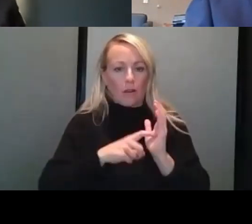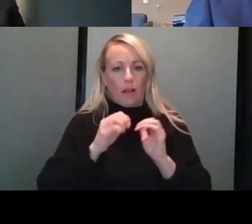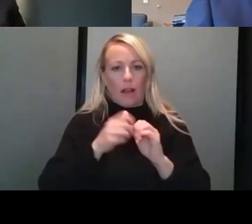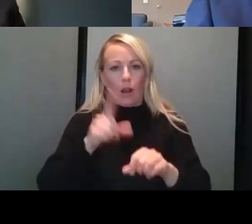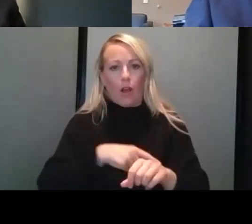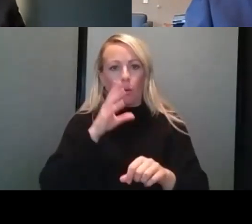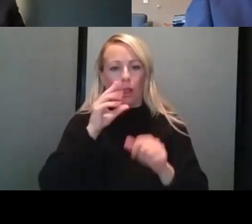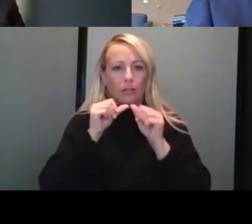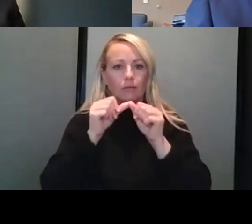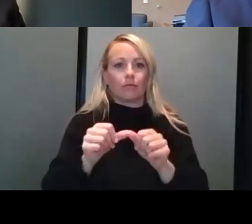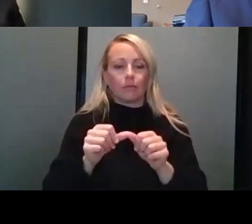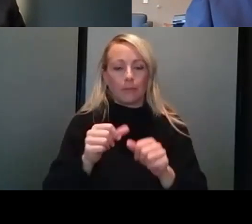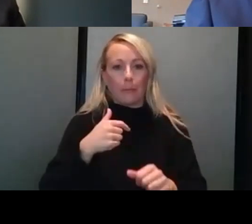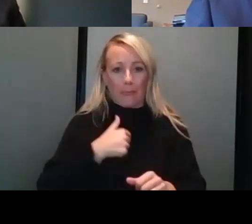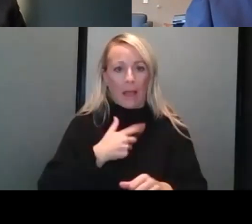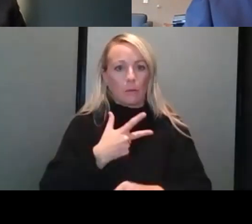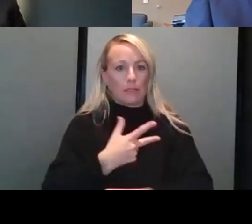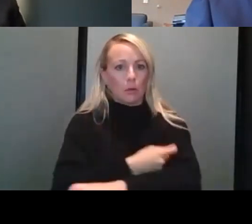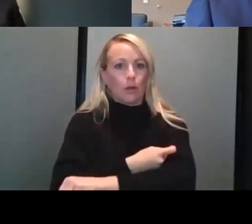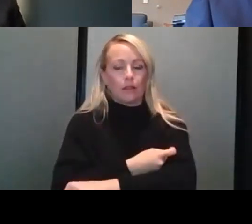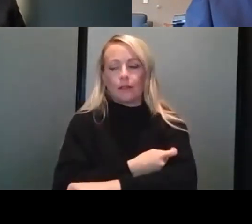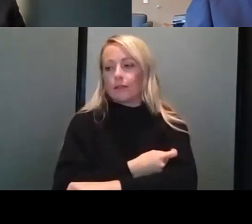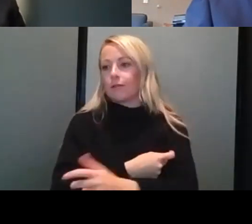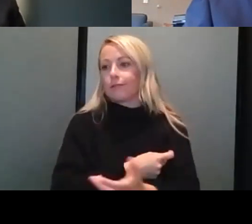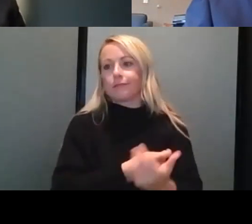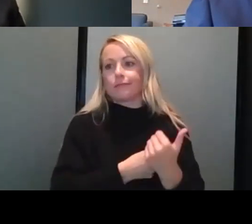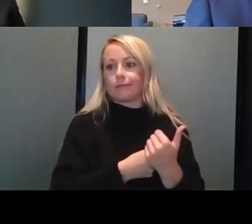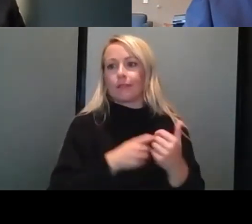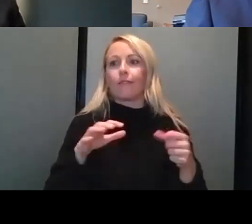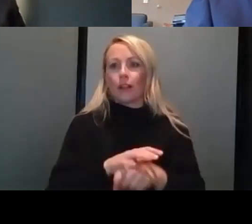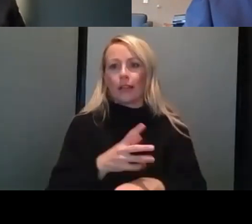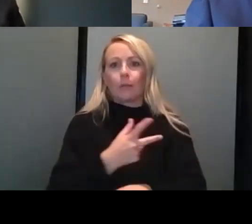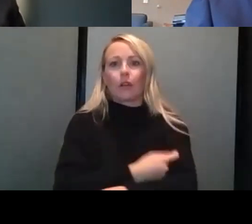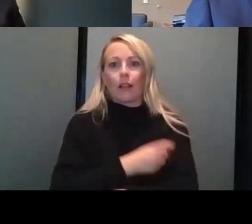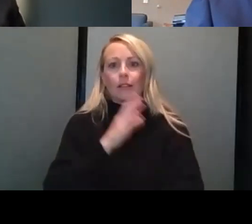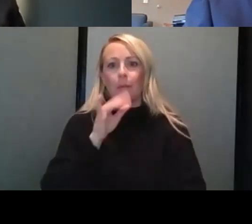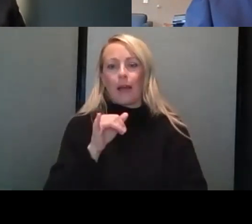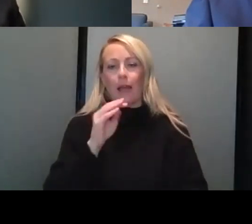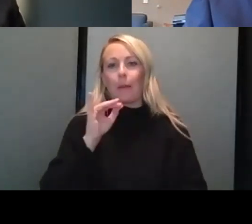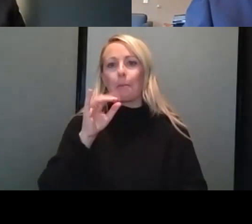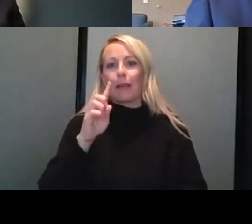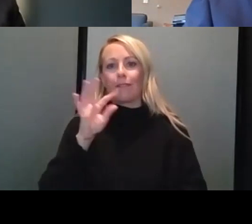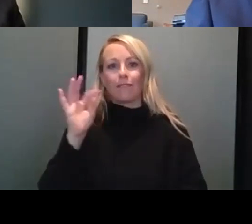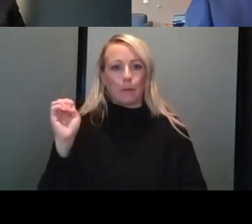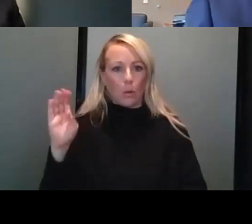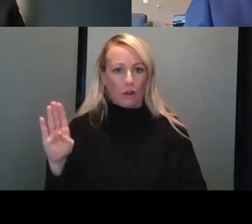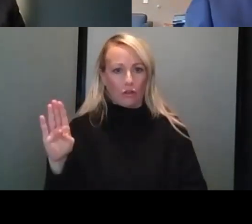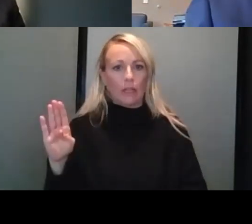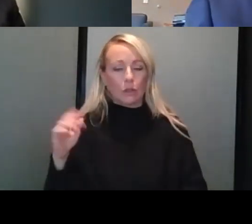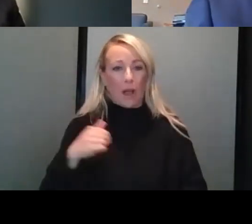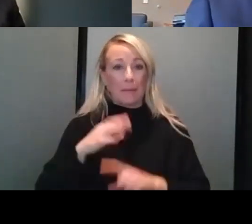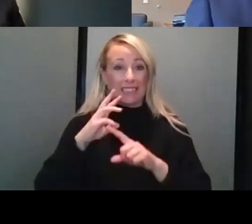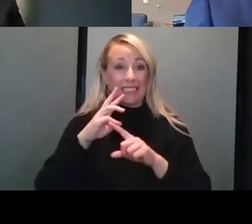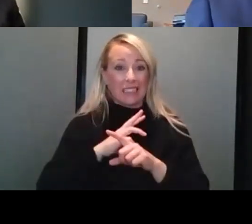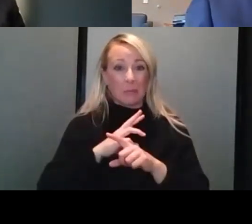uh, I was immunized in, uh, completely immunized by mid February. So I'm six months